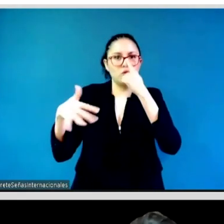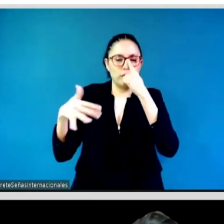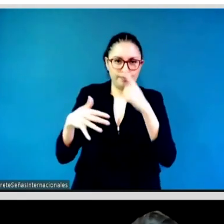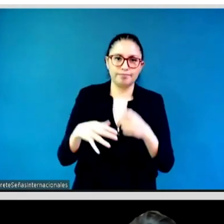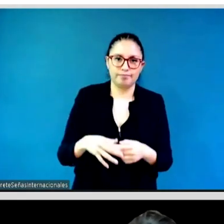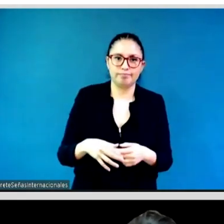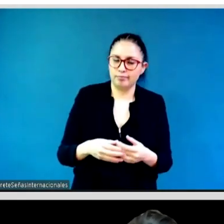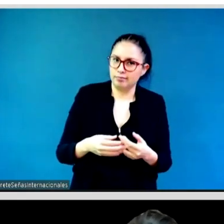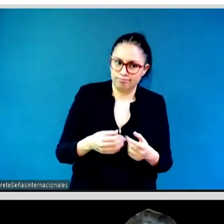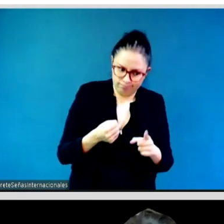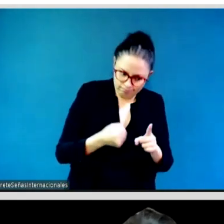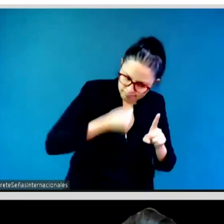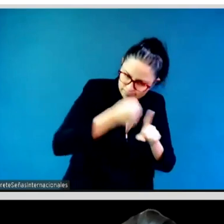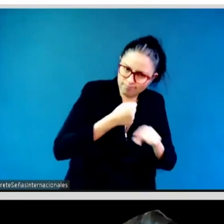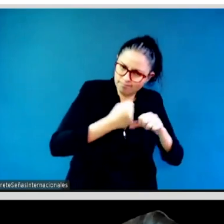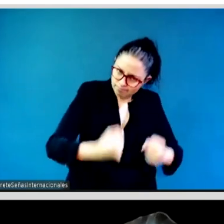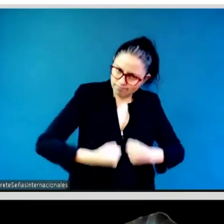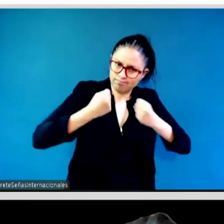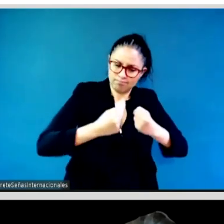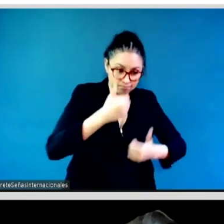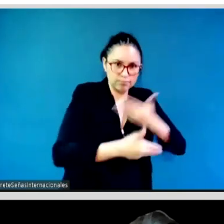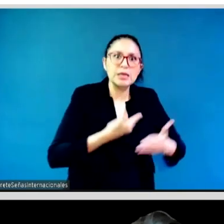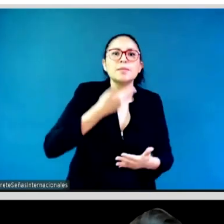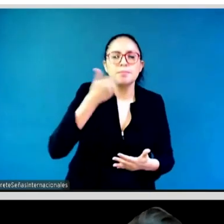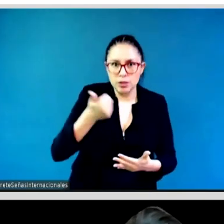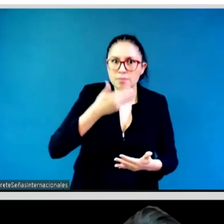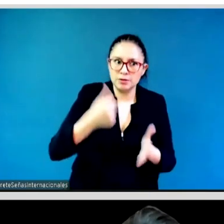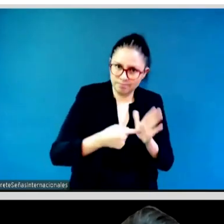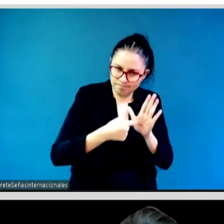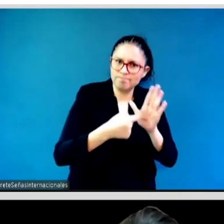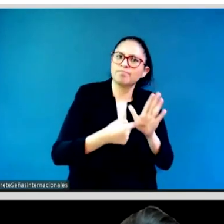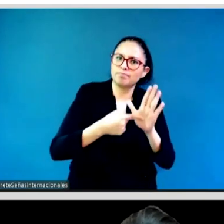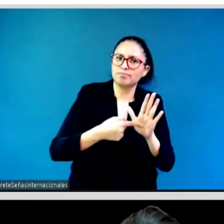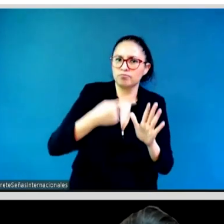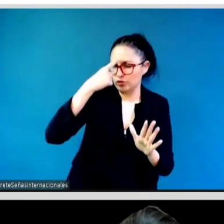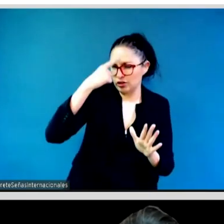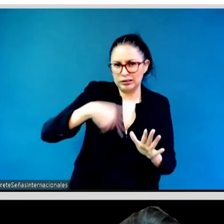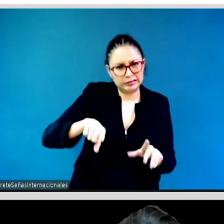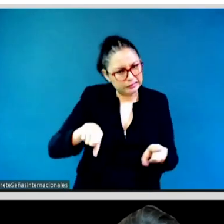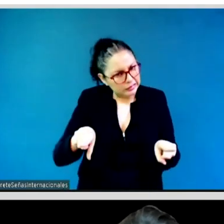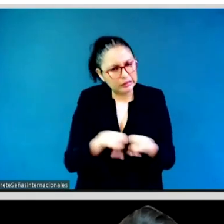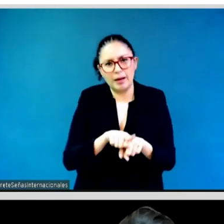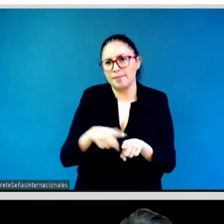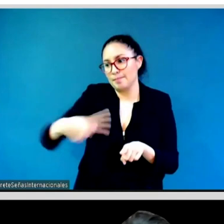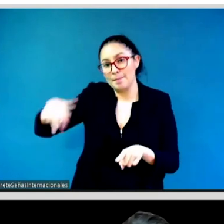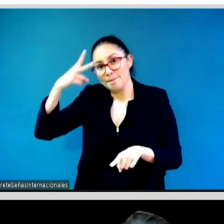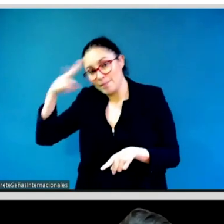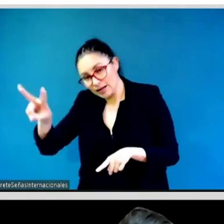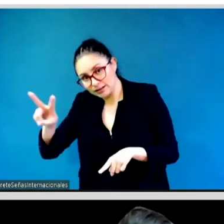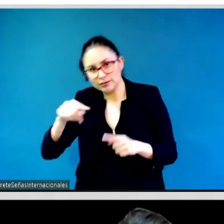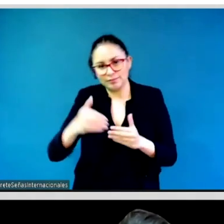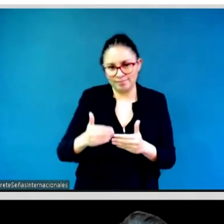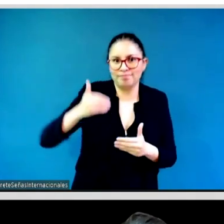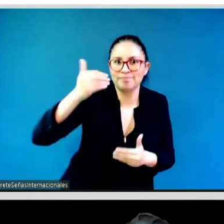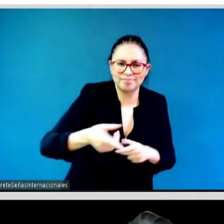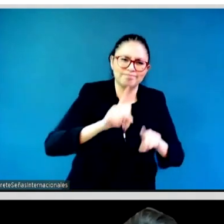need to after Mexico, even that's when we engage with everyone else, take a look at what is still